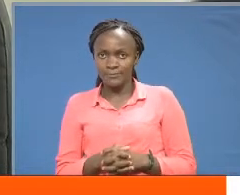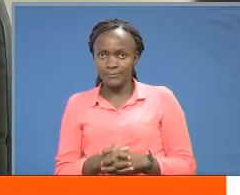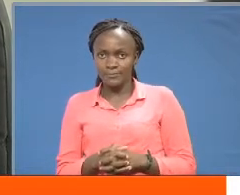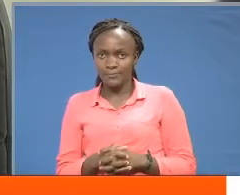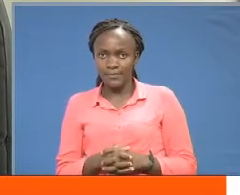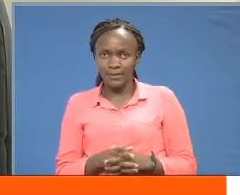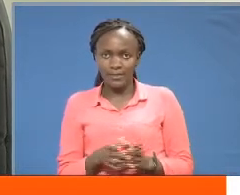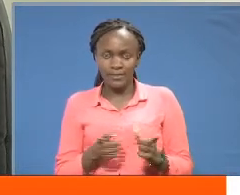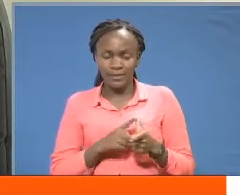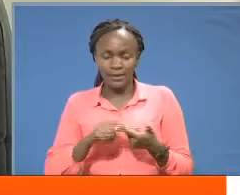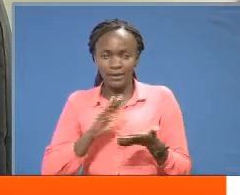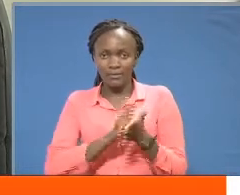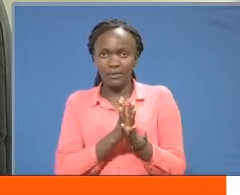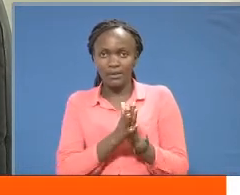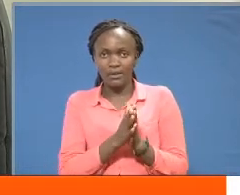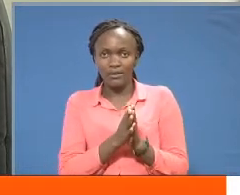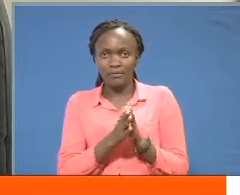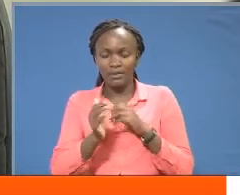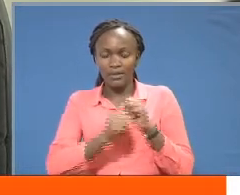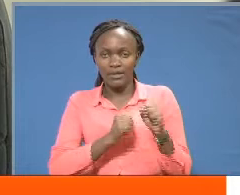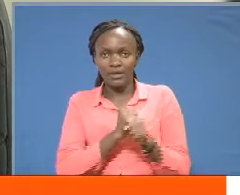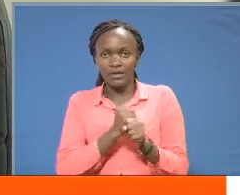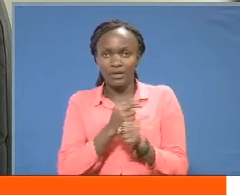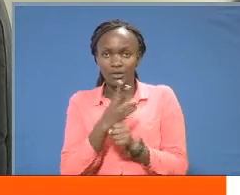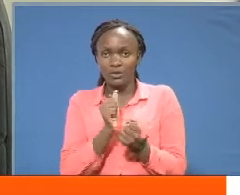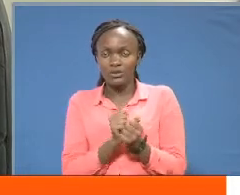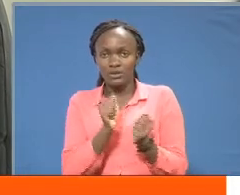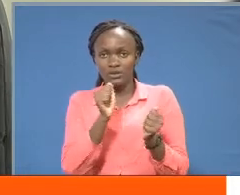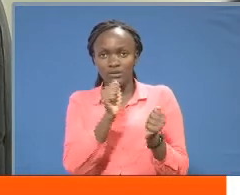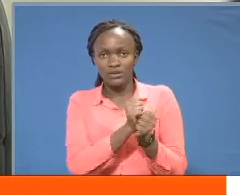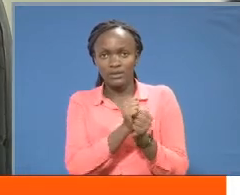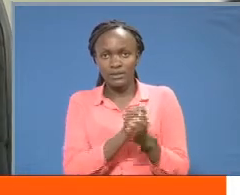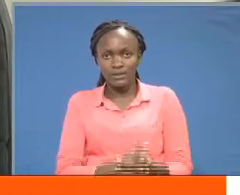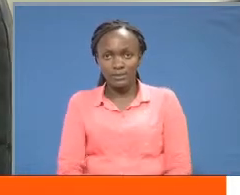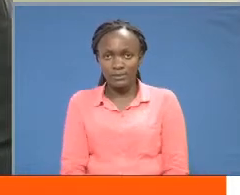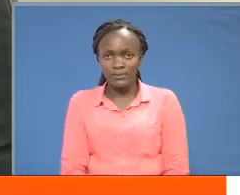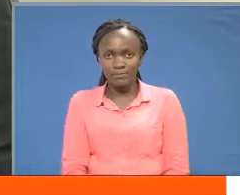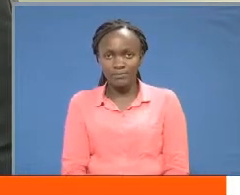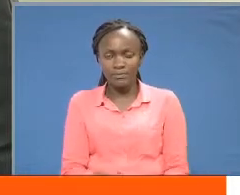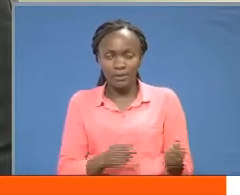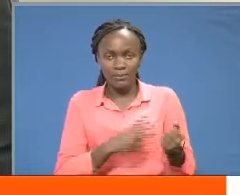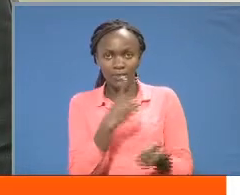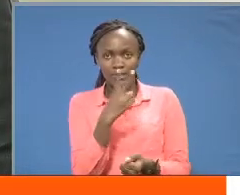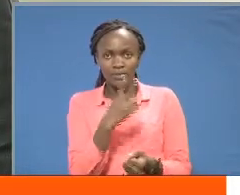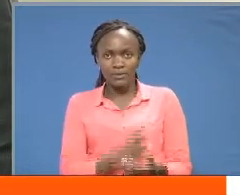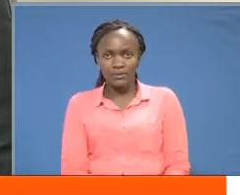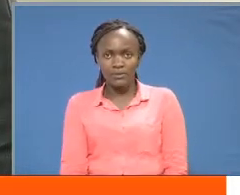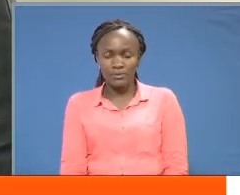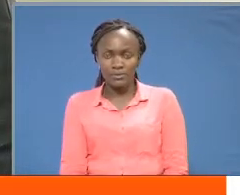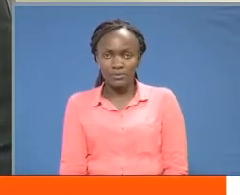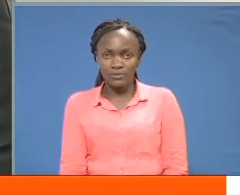but it became a fully fledged directorate in 2010 february 2010